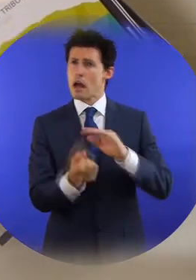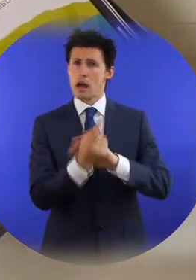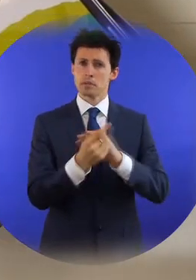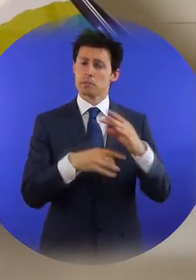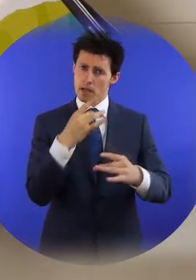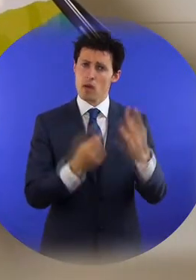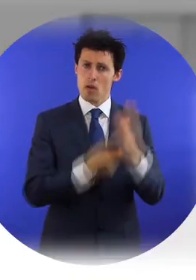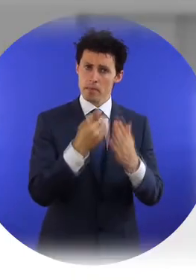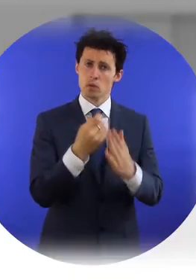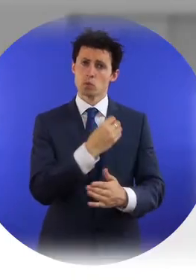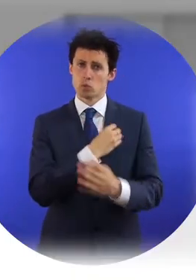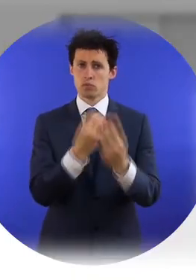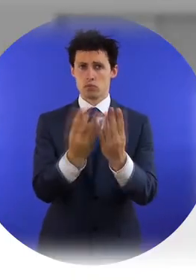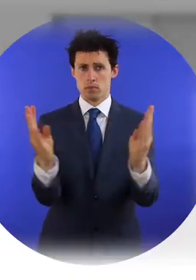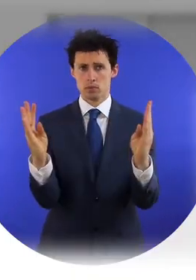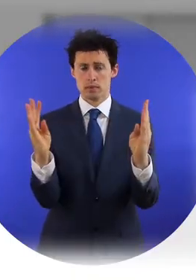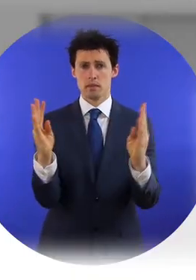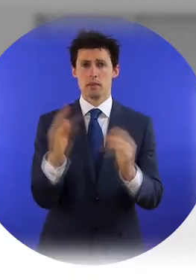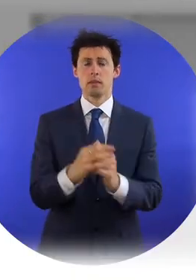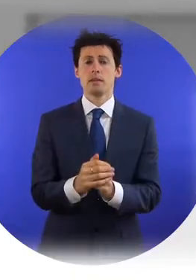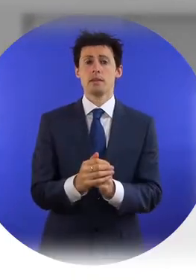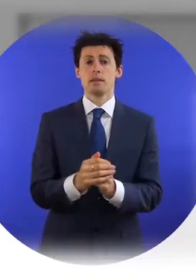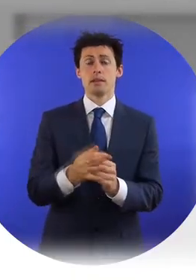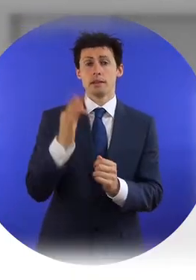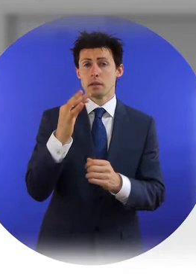.equalitytribunal.ie.